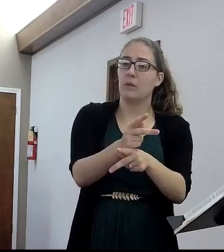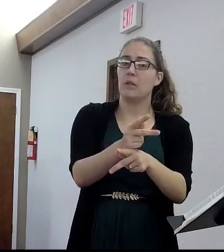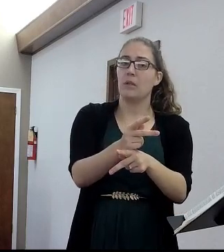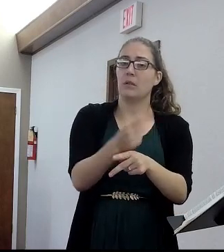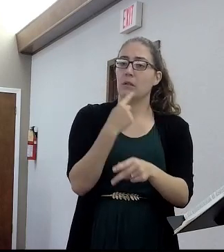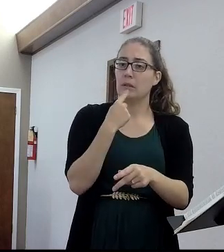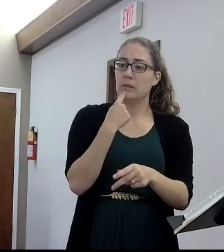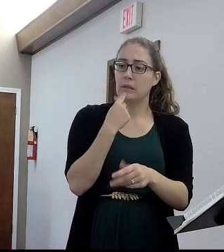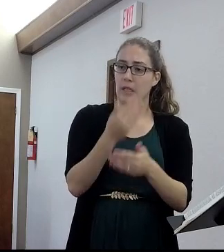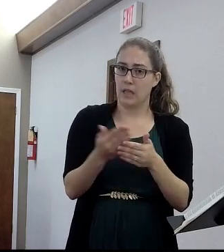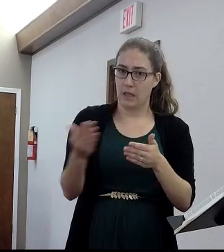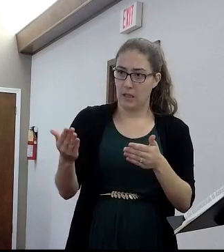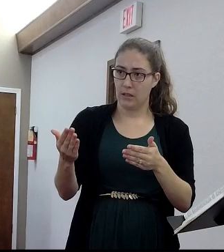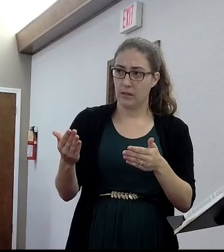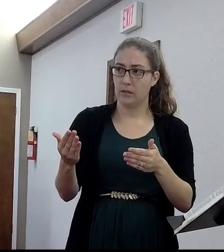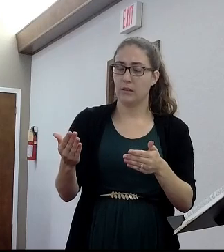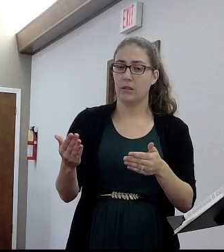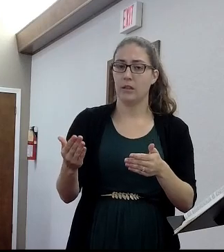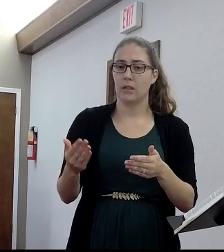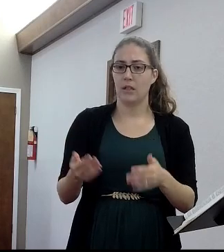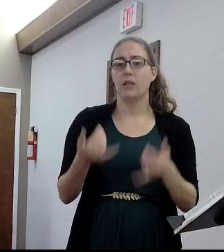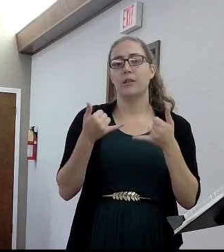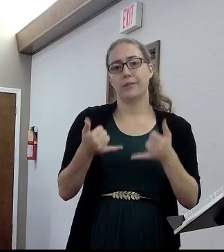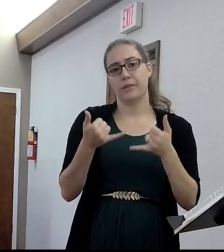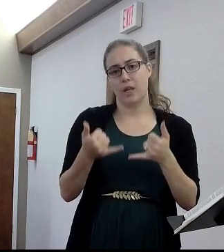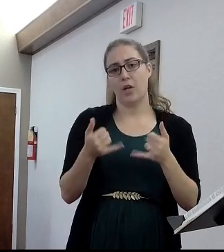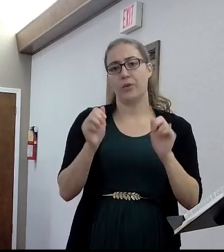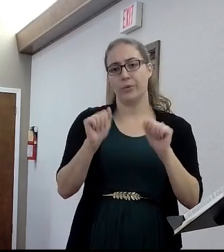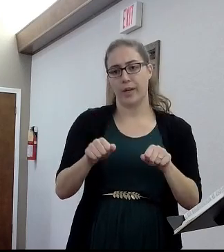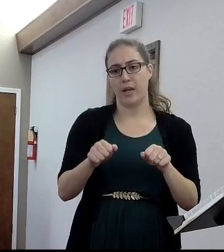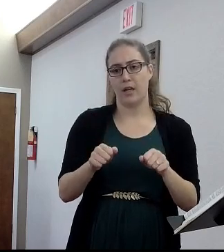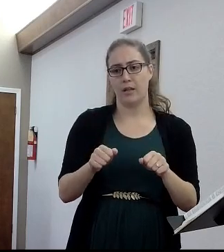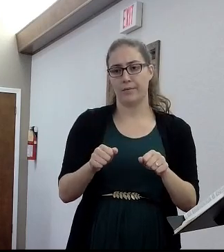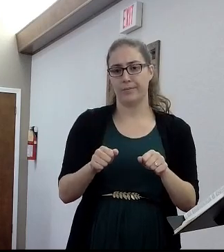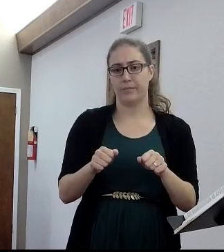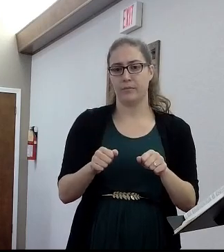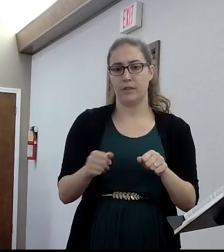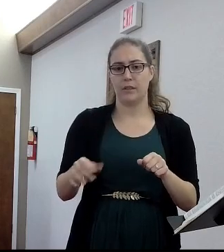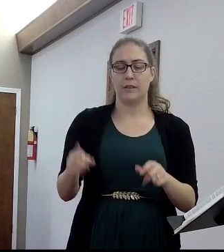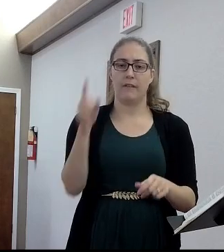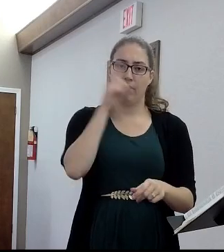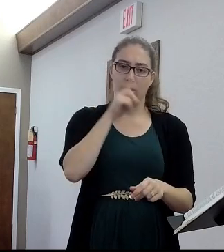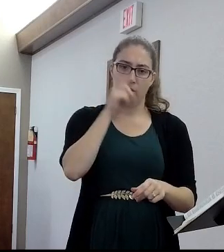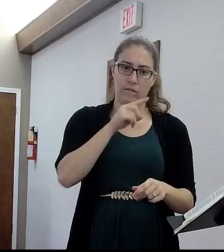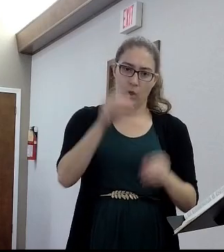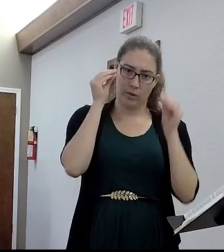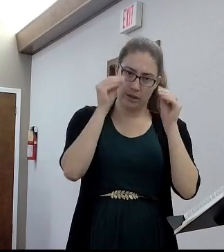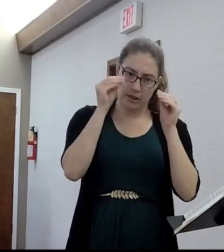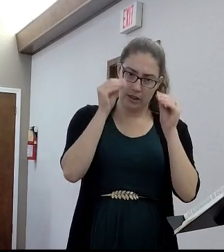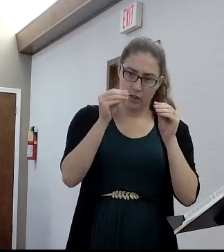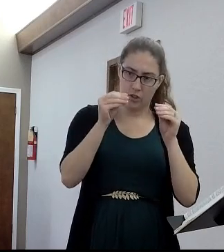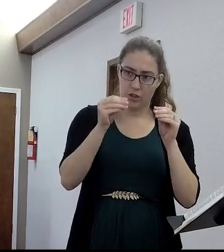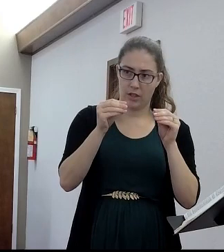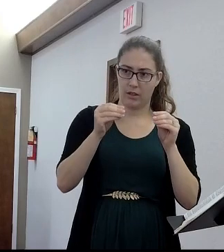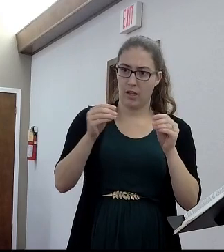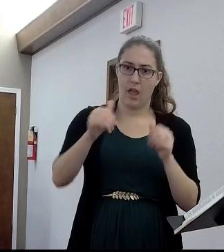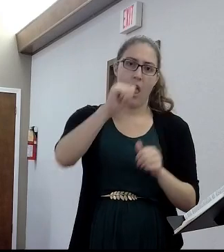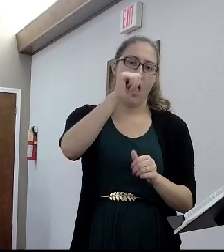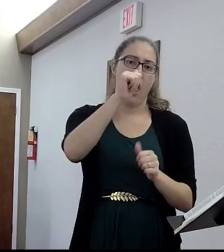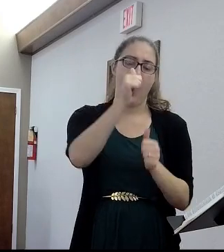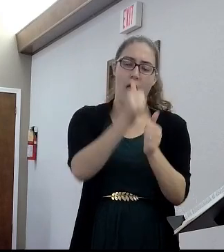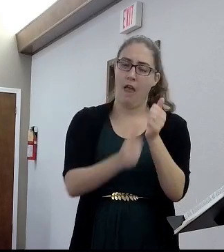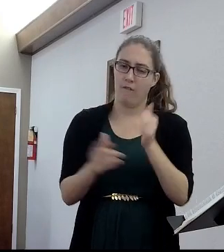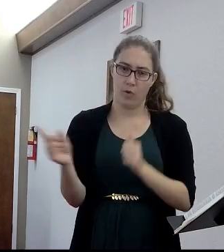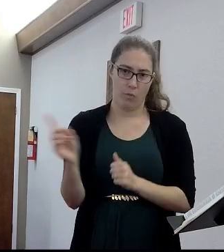abundantly clear of that. In the age of you can get false doctrine all over the YouTubes and the TikToks, that you need to know that. The church, very